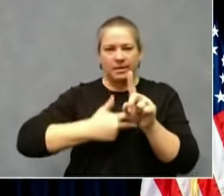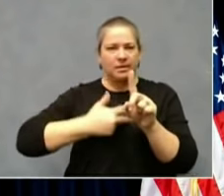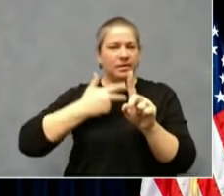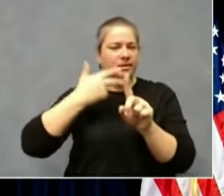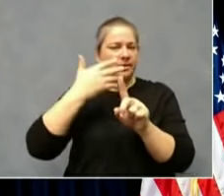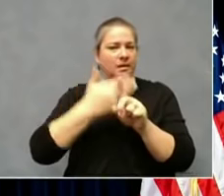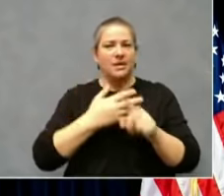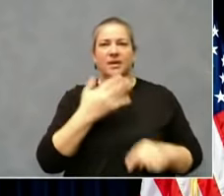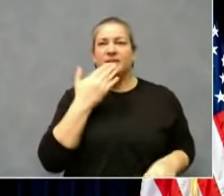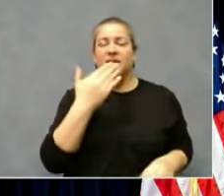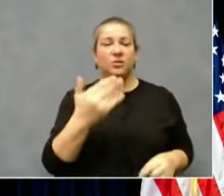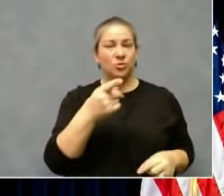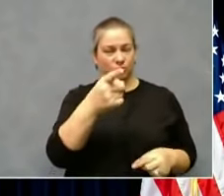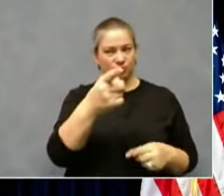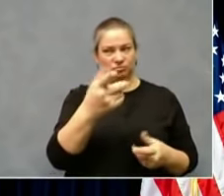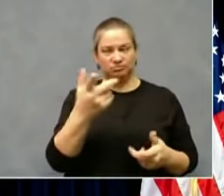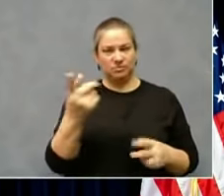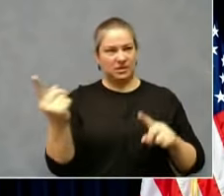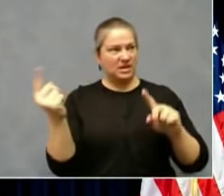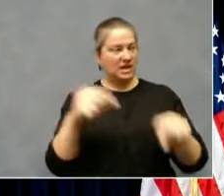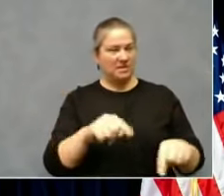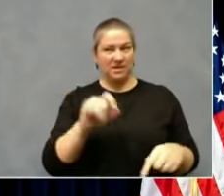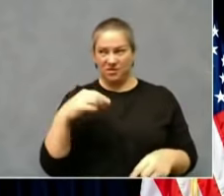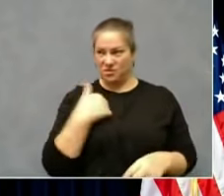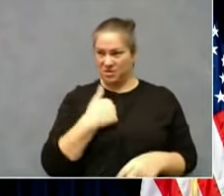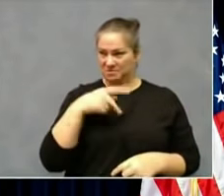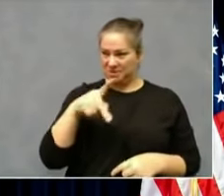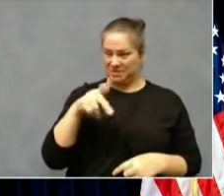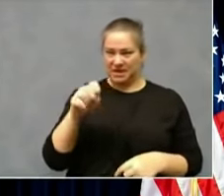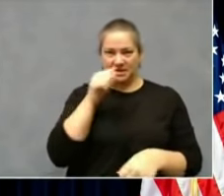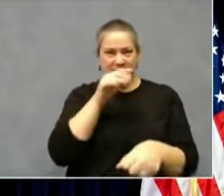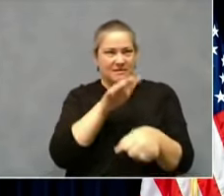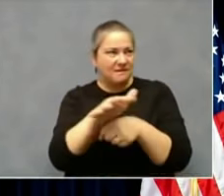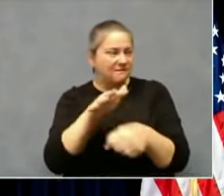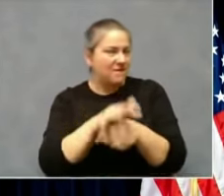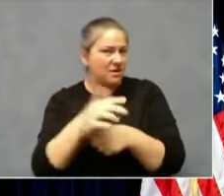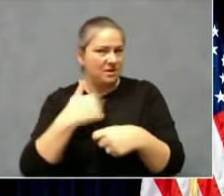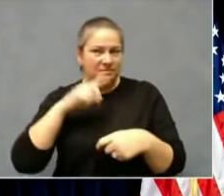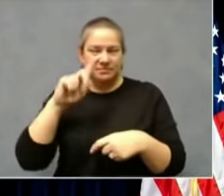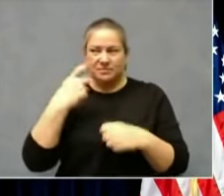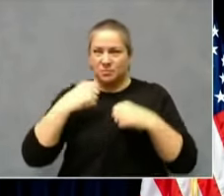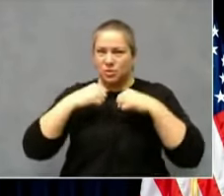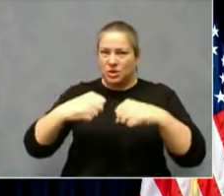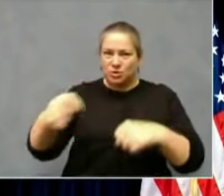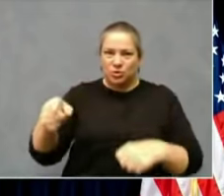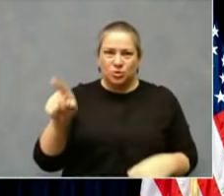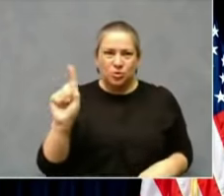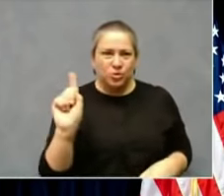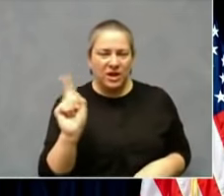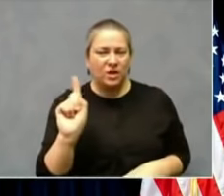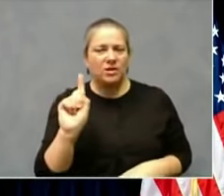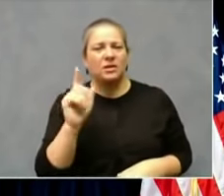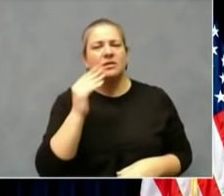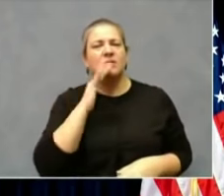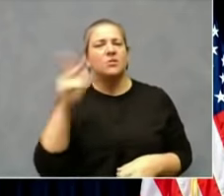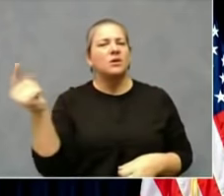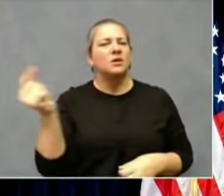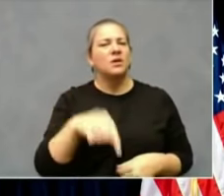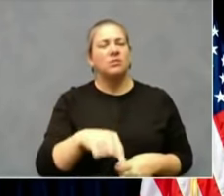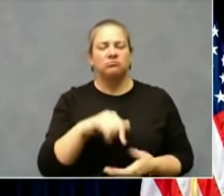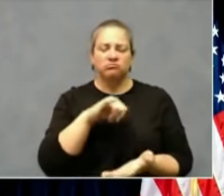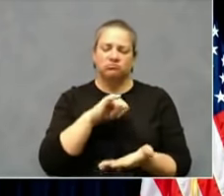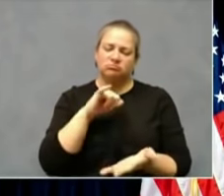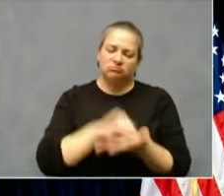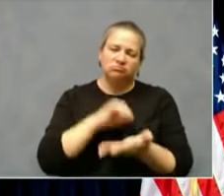we didn't have sufficient PPE to protect you. Thank you for showing up even